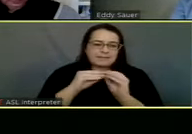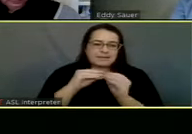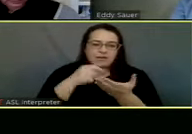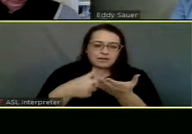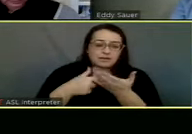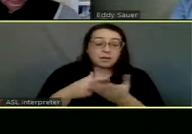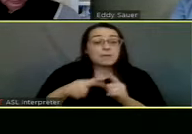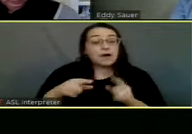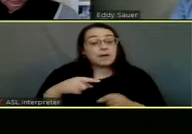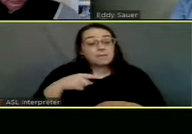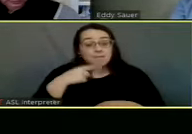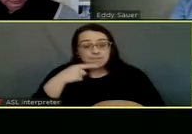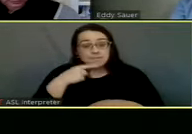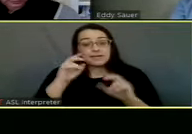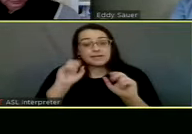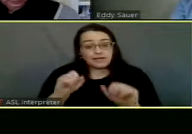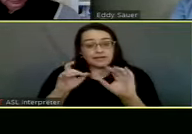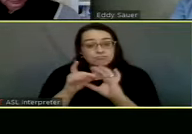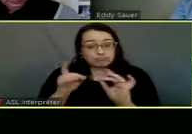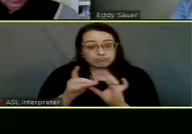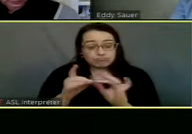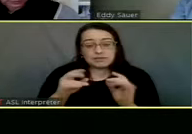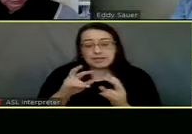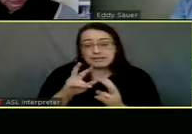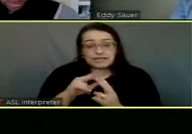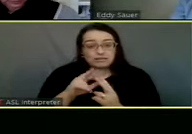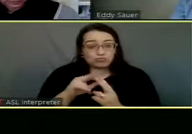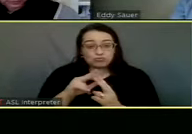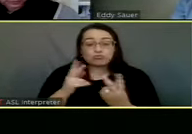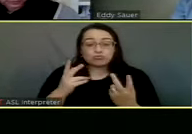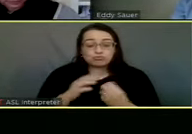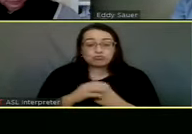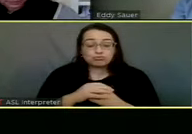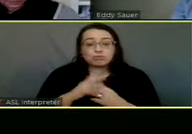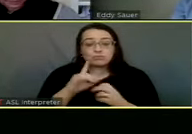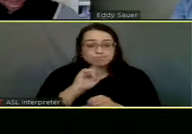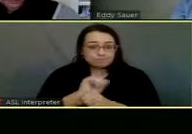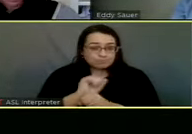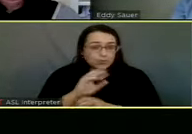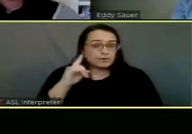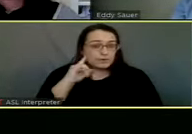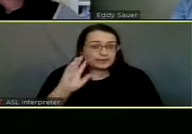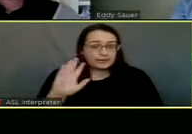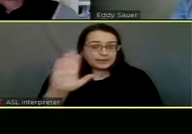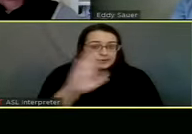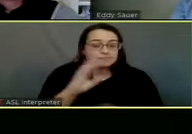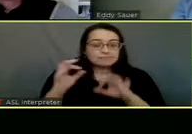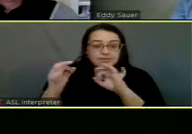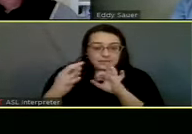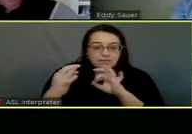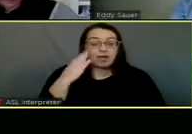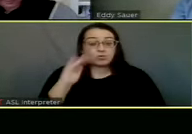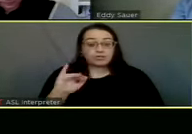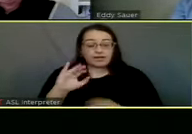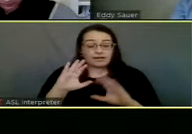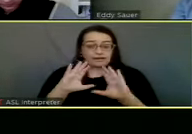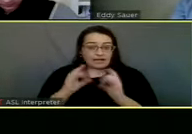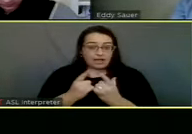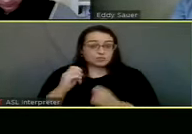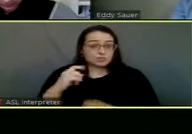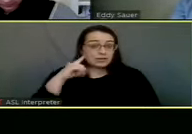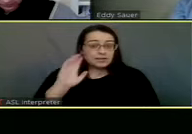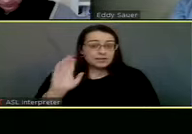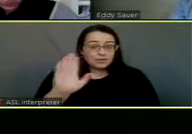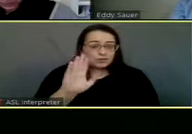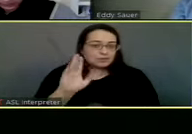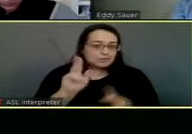public can comment on it, on either one of those agendas. We definitely want to hear input. I know council wants to hear that input. Uh, if somebody has this, I